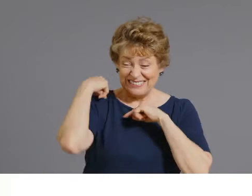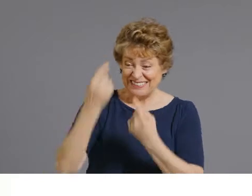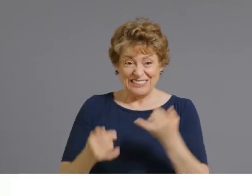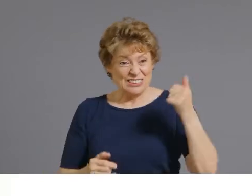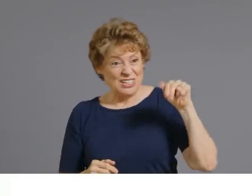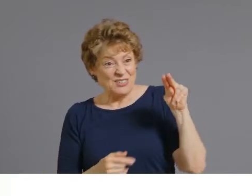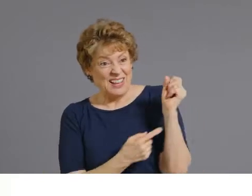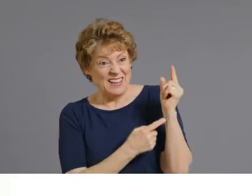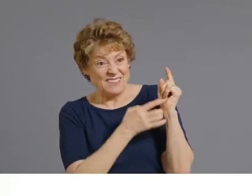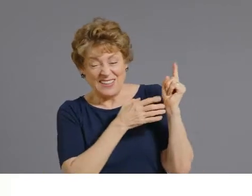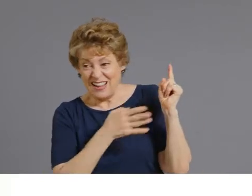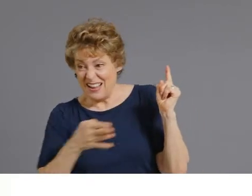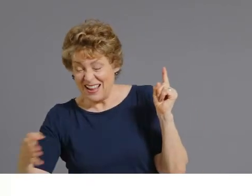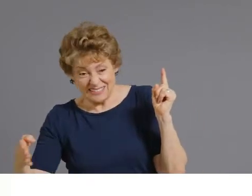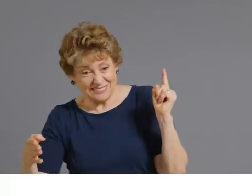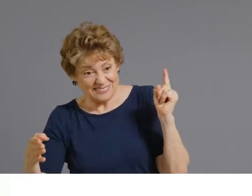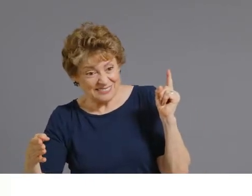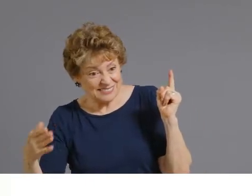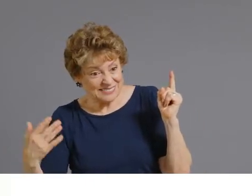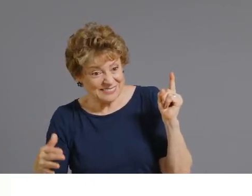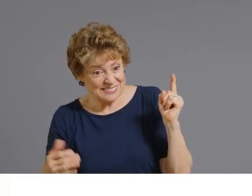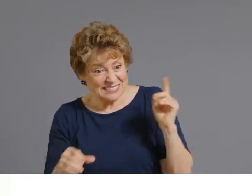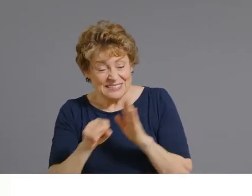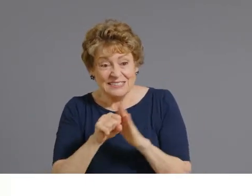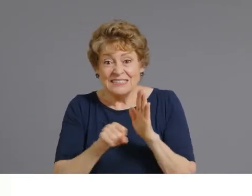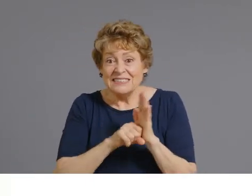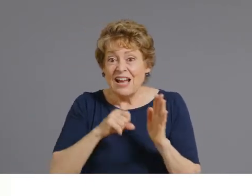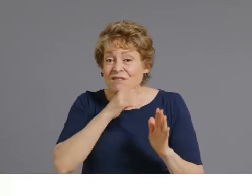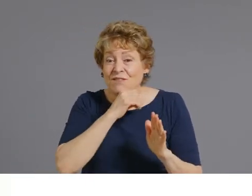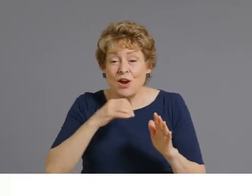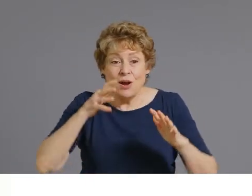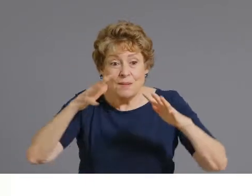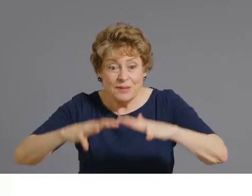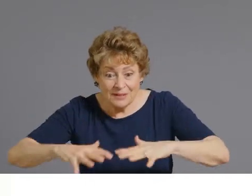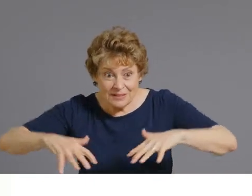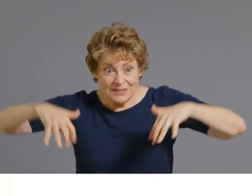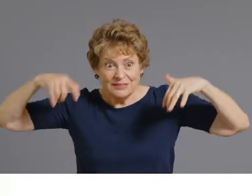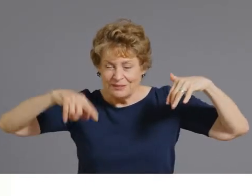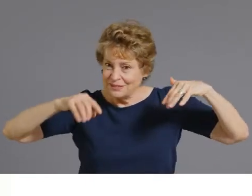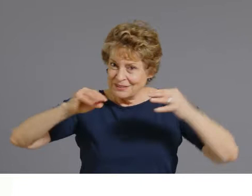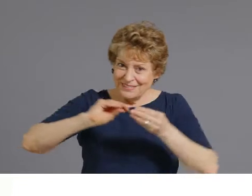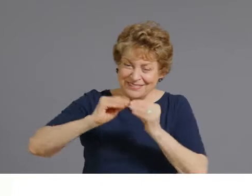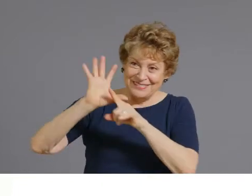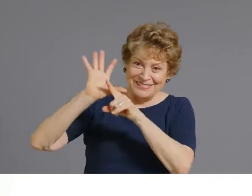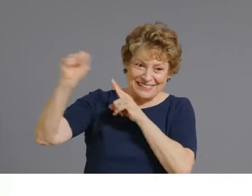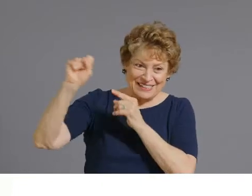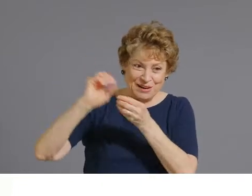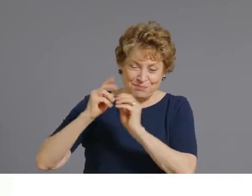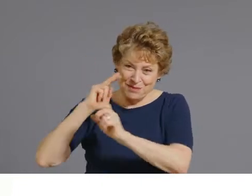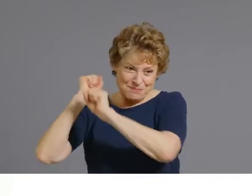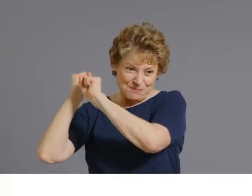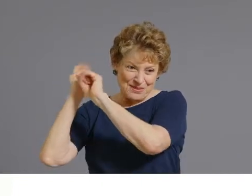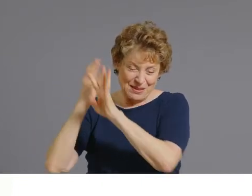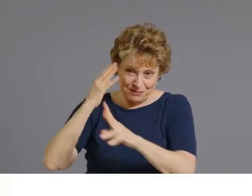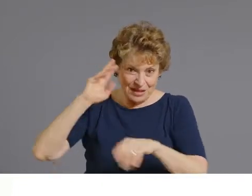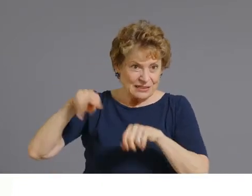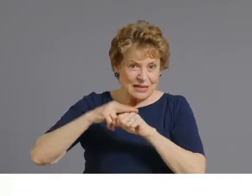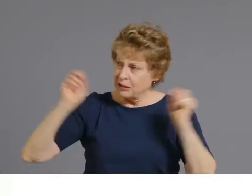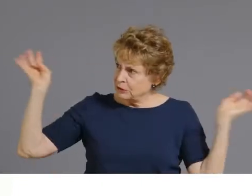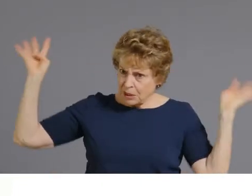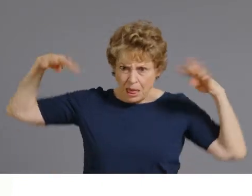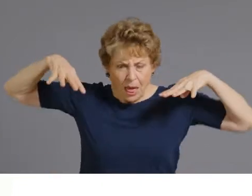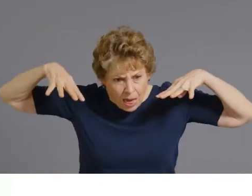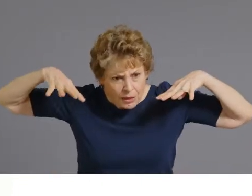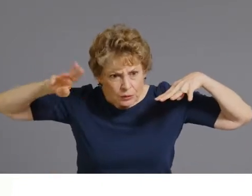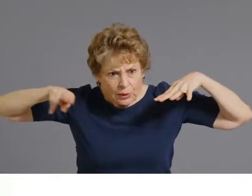State Farm Stadium was our was our highest performing pod. It was nationally recognized. It was a 24 seven model that